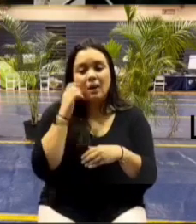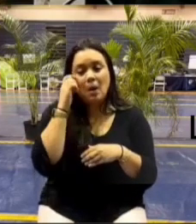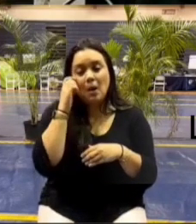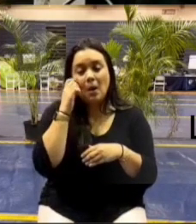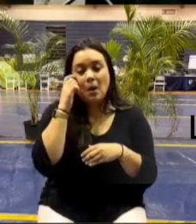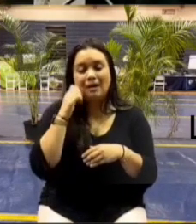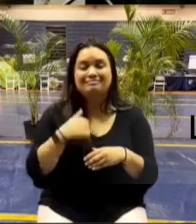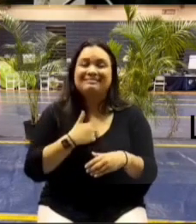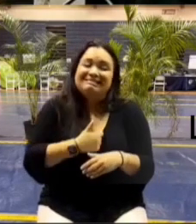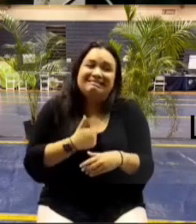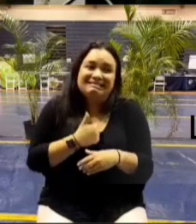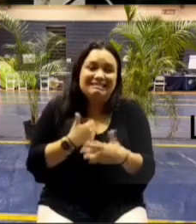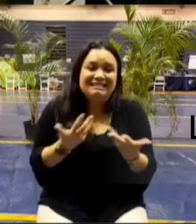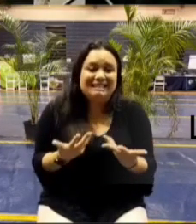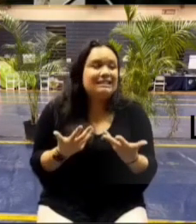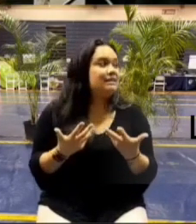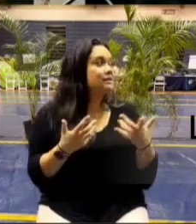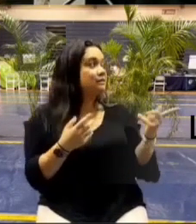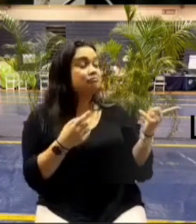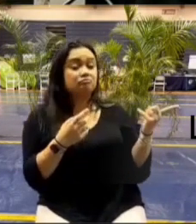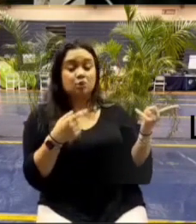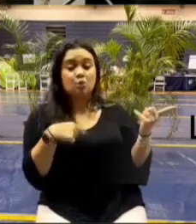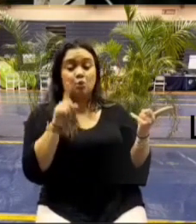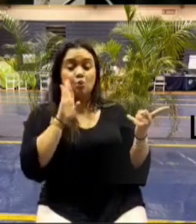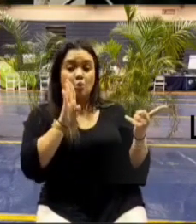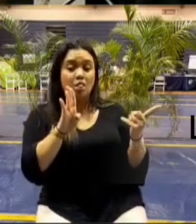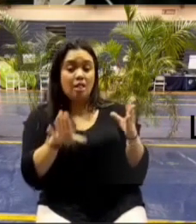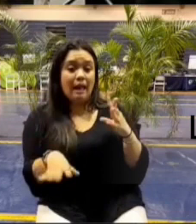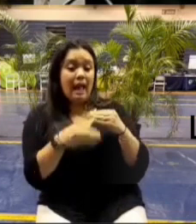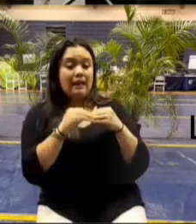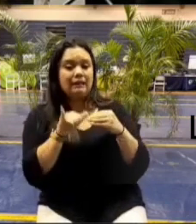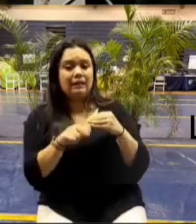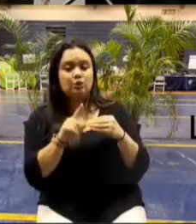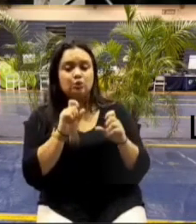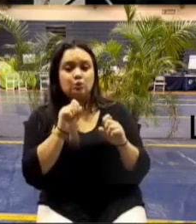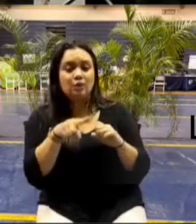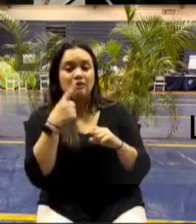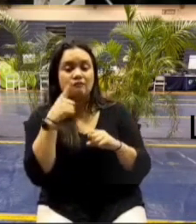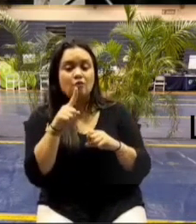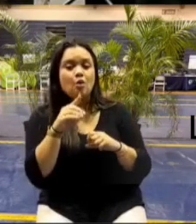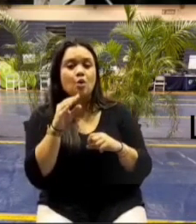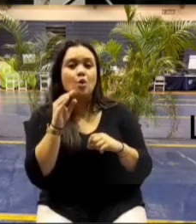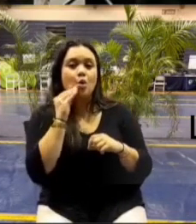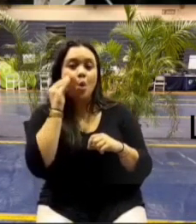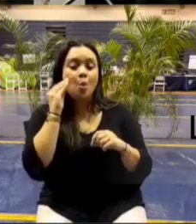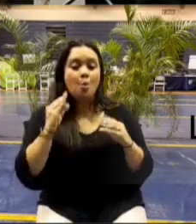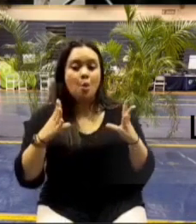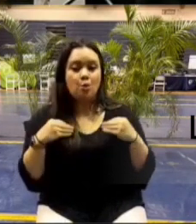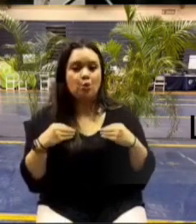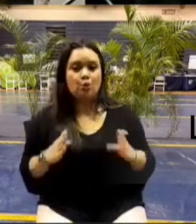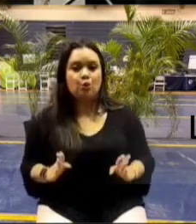sorry but we're gonna add that question for the homeowners meeting i think that's a great one